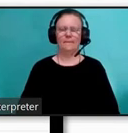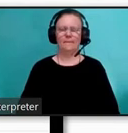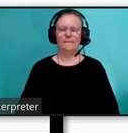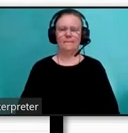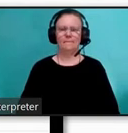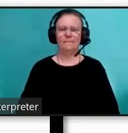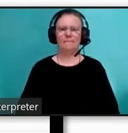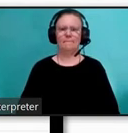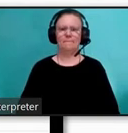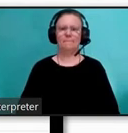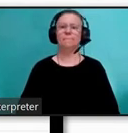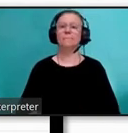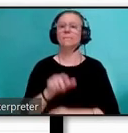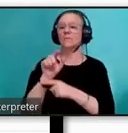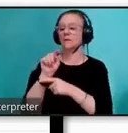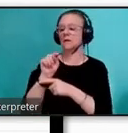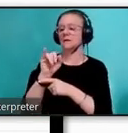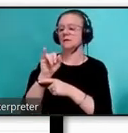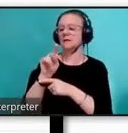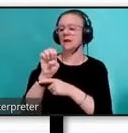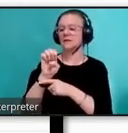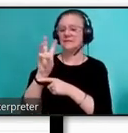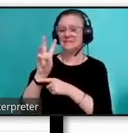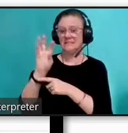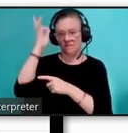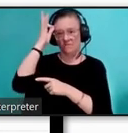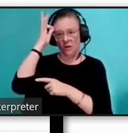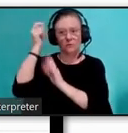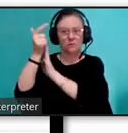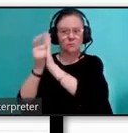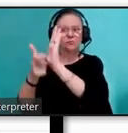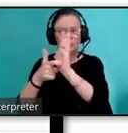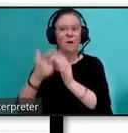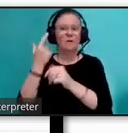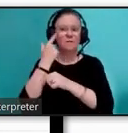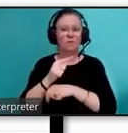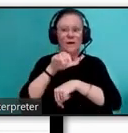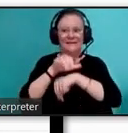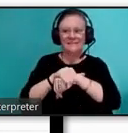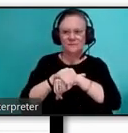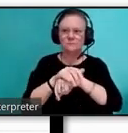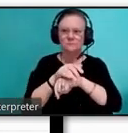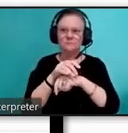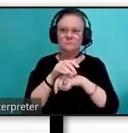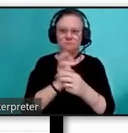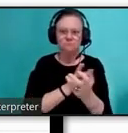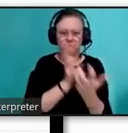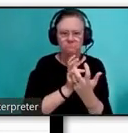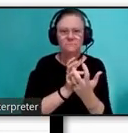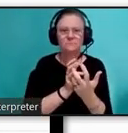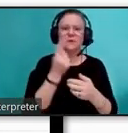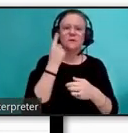One aspect of Title VI also includes national origin. Spoken language and English proficiency are used as